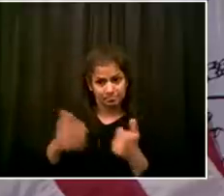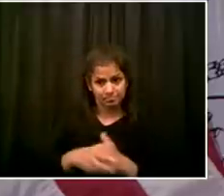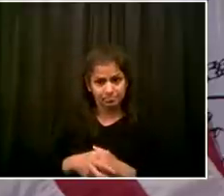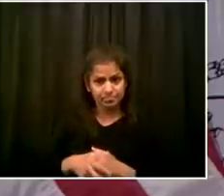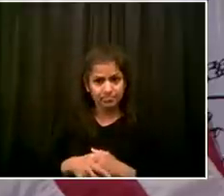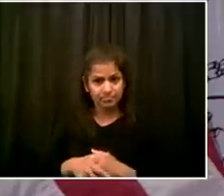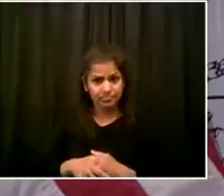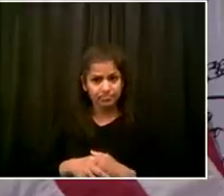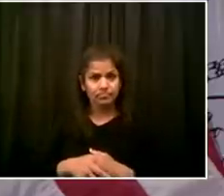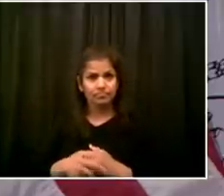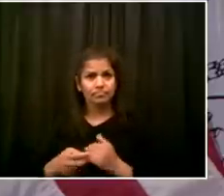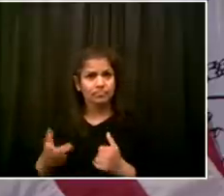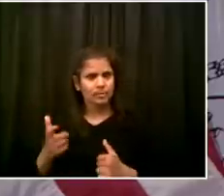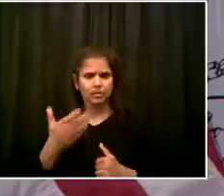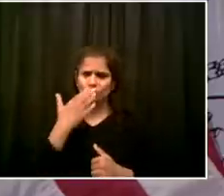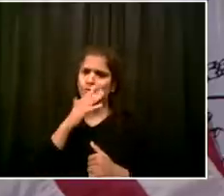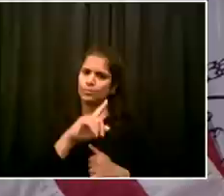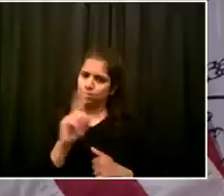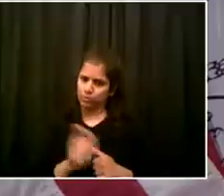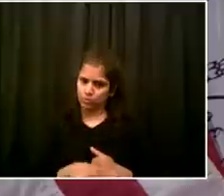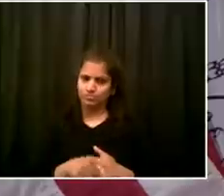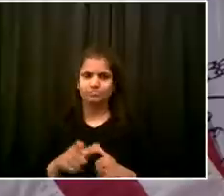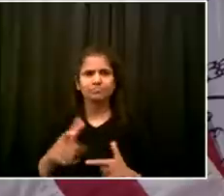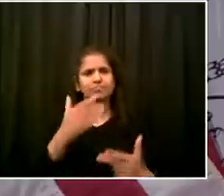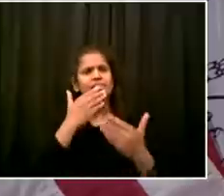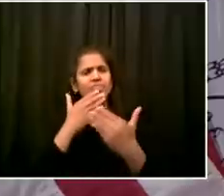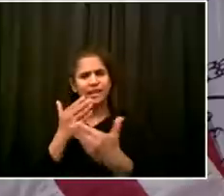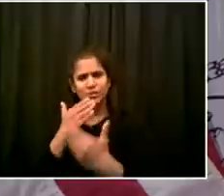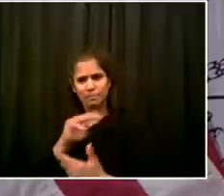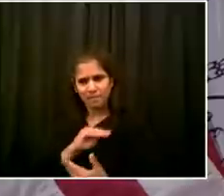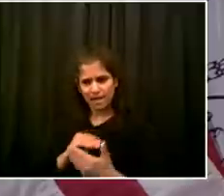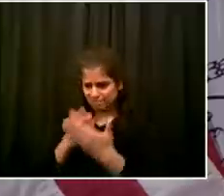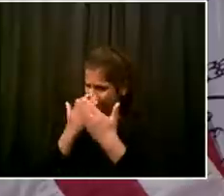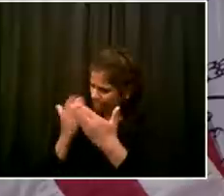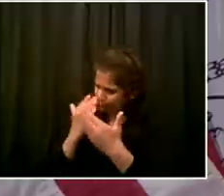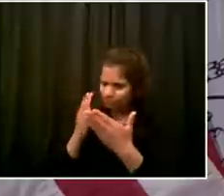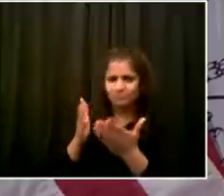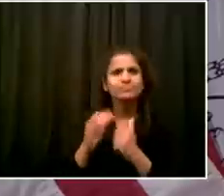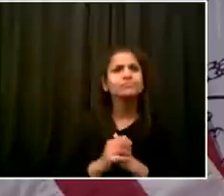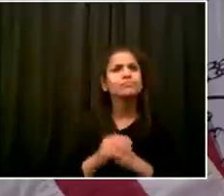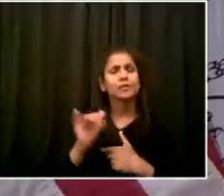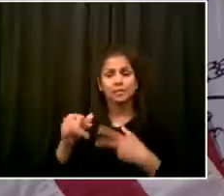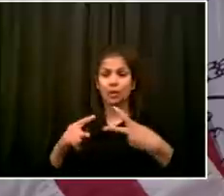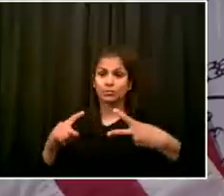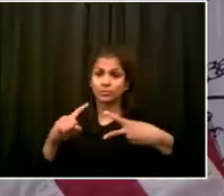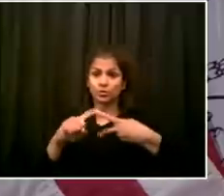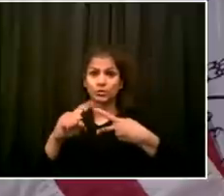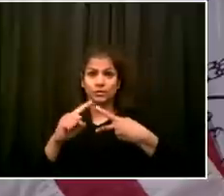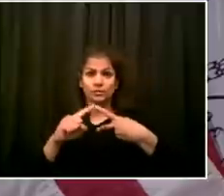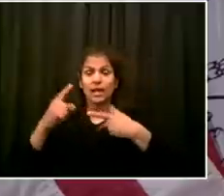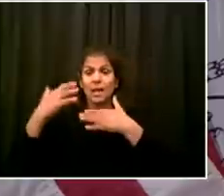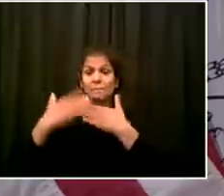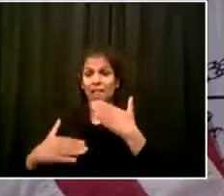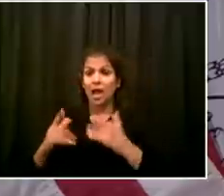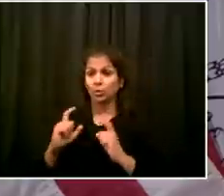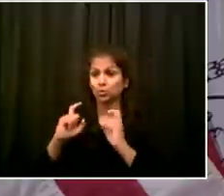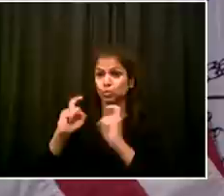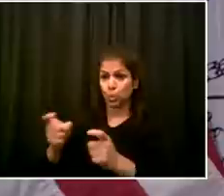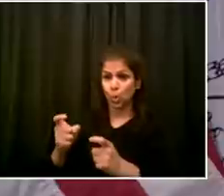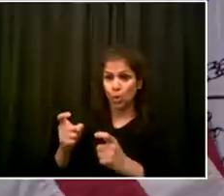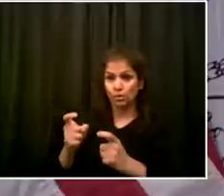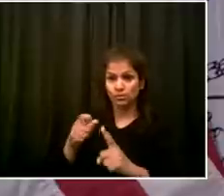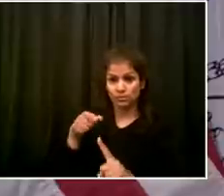So on the blood donations, I think this entire area, I want to come to your specific question, but I want New Yorkers to know.